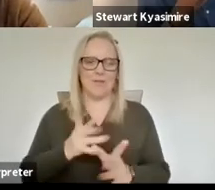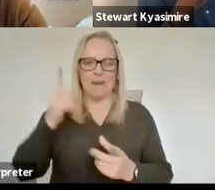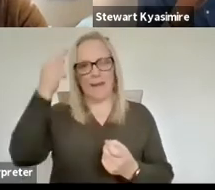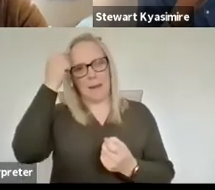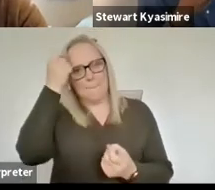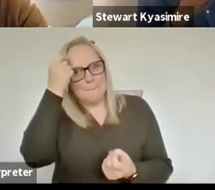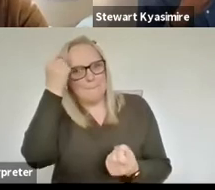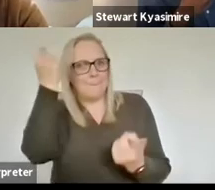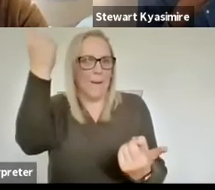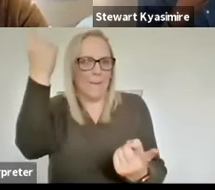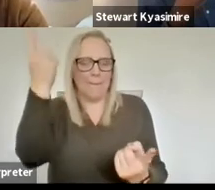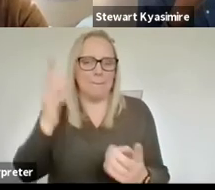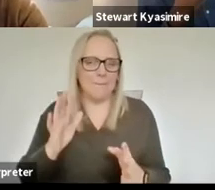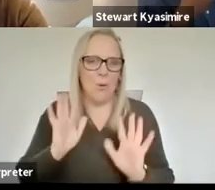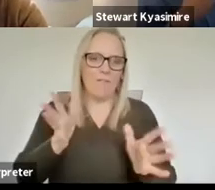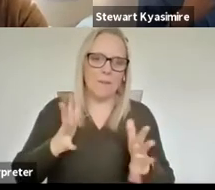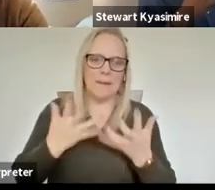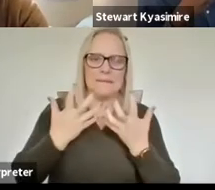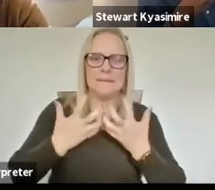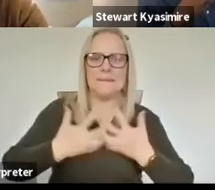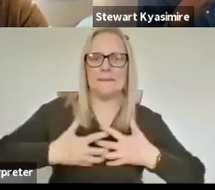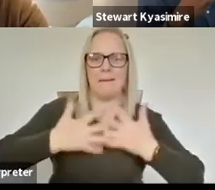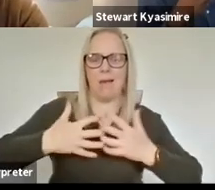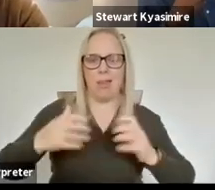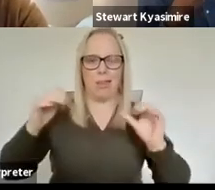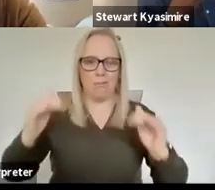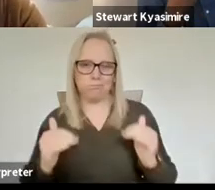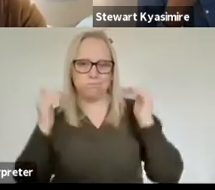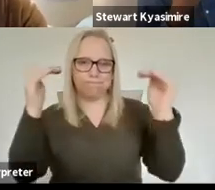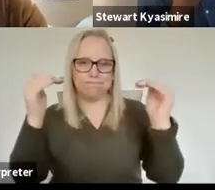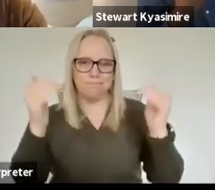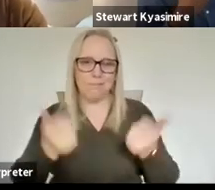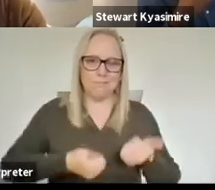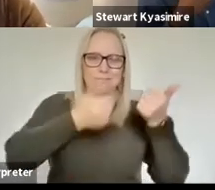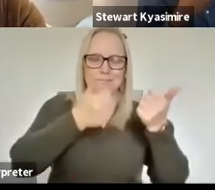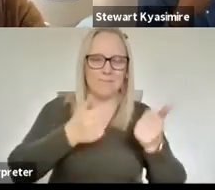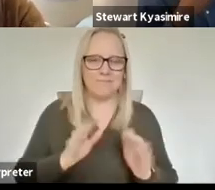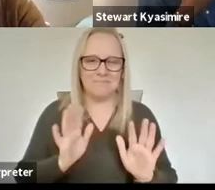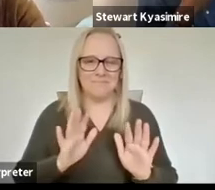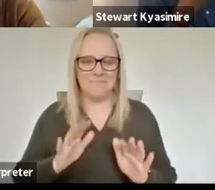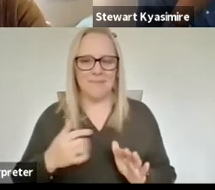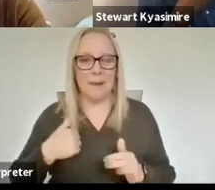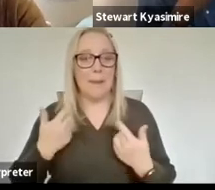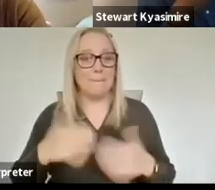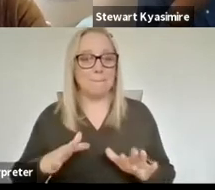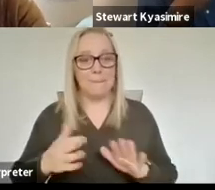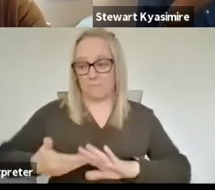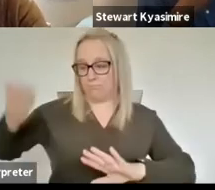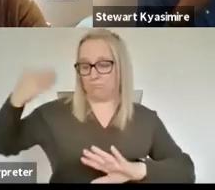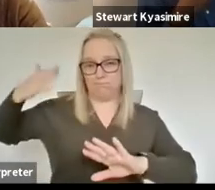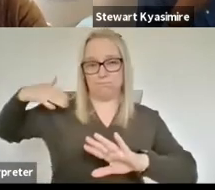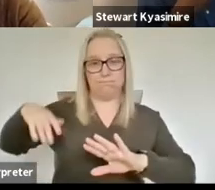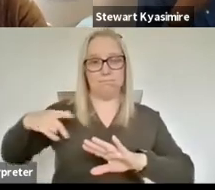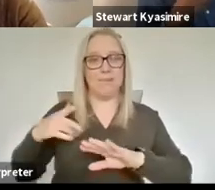super sassy and high tech and and all the rest of it i had a lovely exchange with a theatre company that i wrote for earlier in lockdown a little